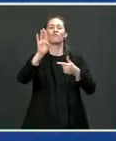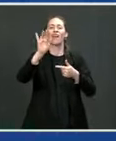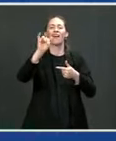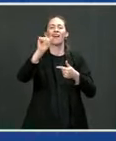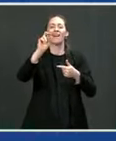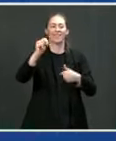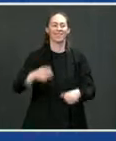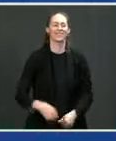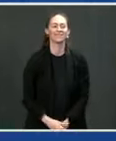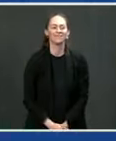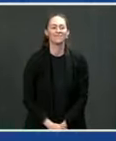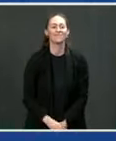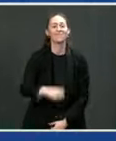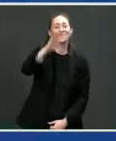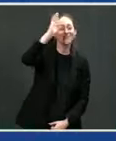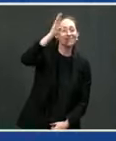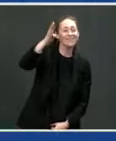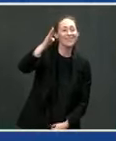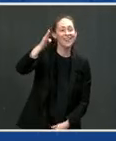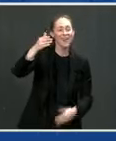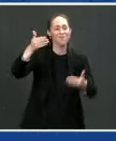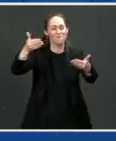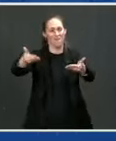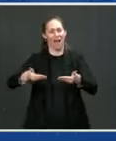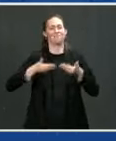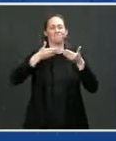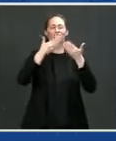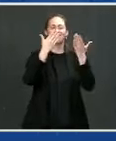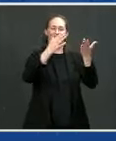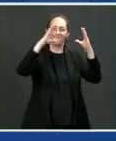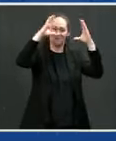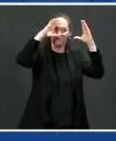Hi. Welcome into Proterra, Mr. President. Nice You're having a great day.